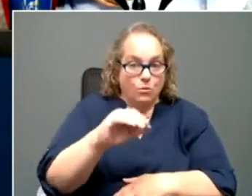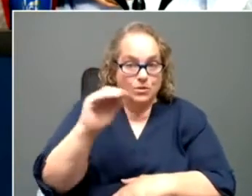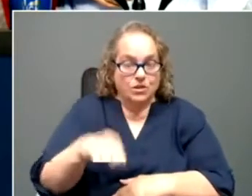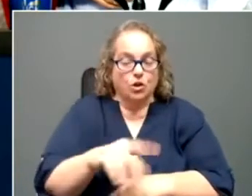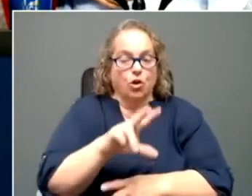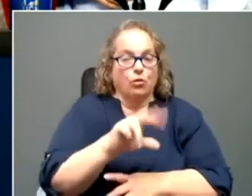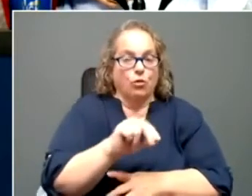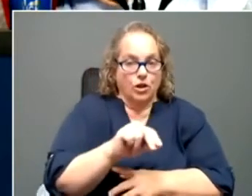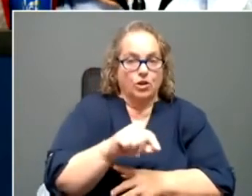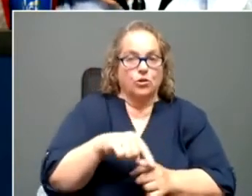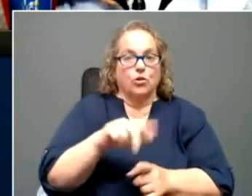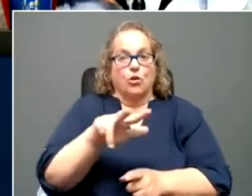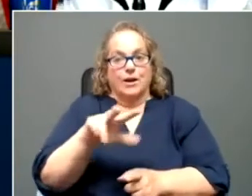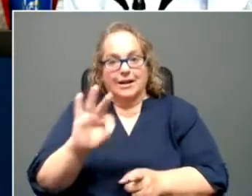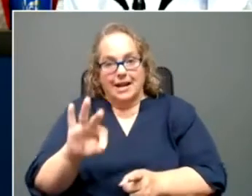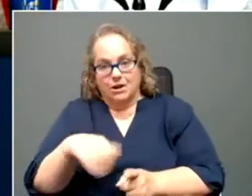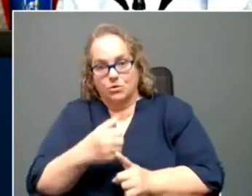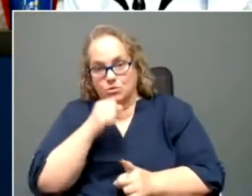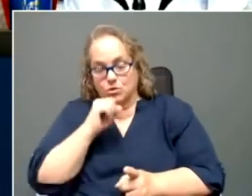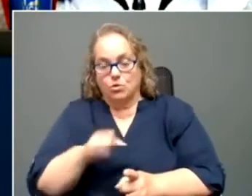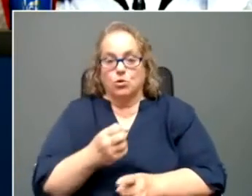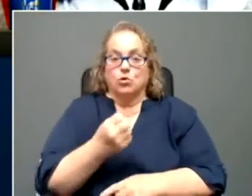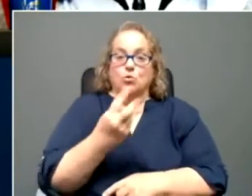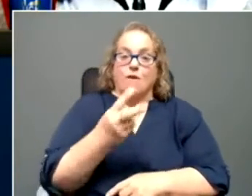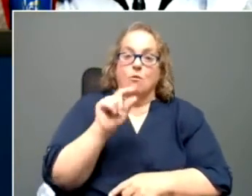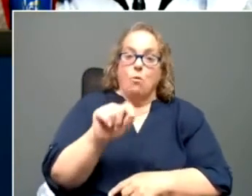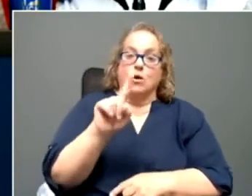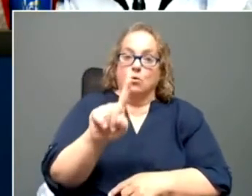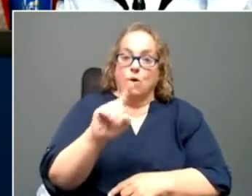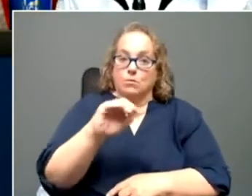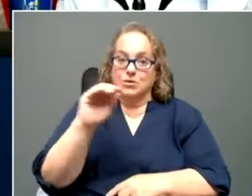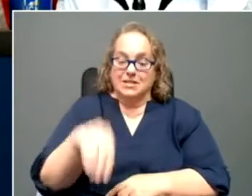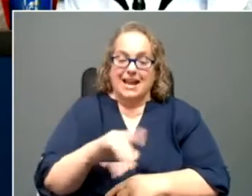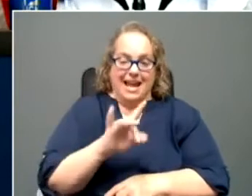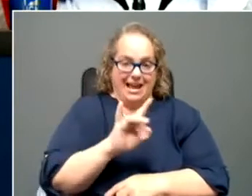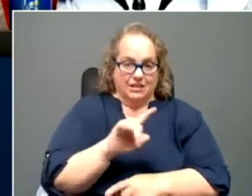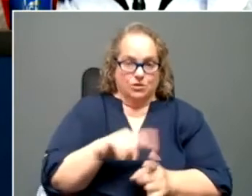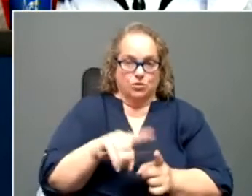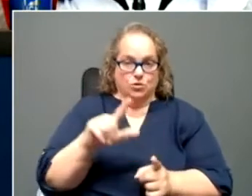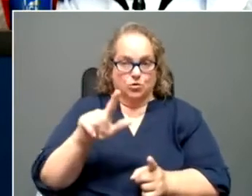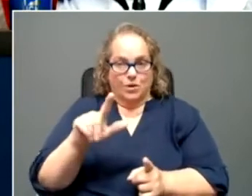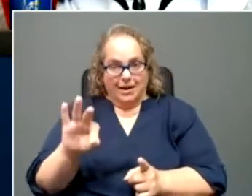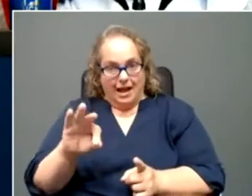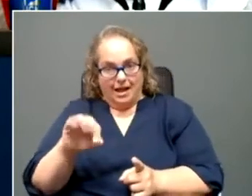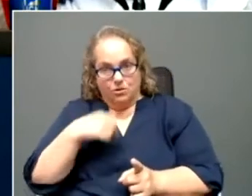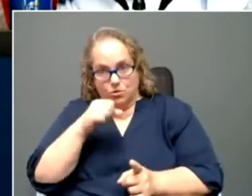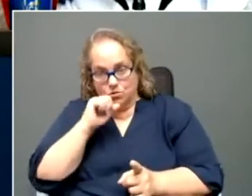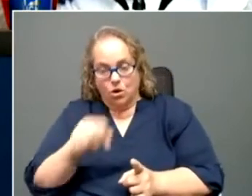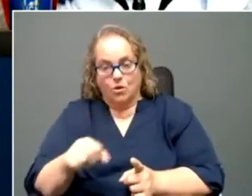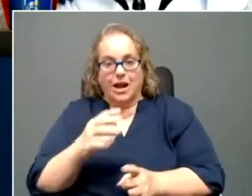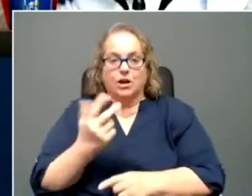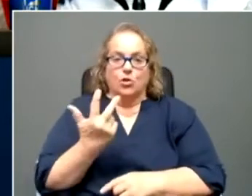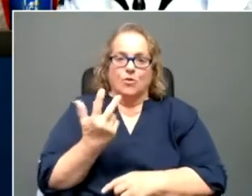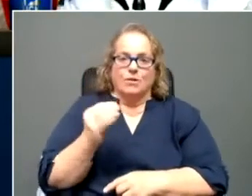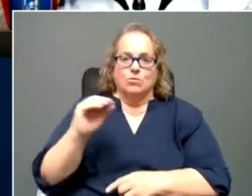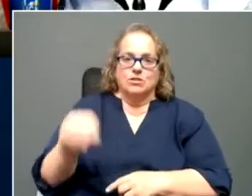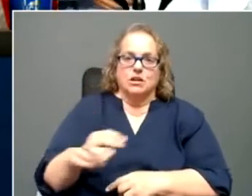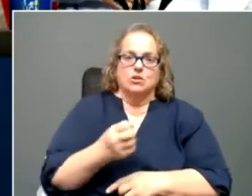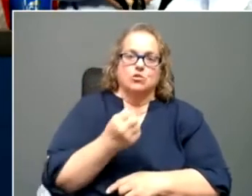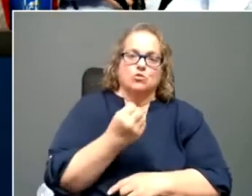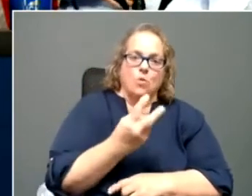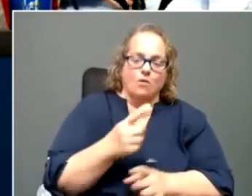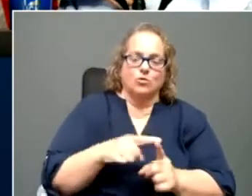39 year olds, 12.1% 18 to 29 year olds, and it's about 3% 12 to 17 year olds. So again,